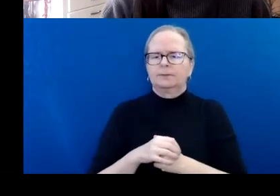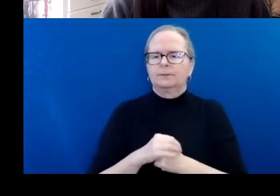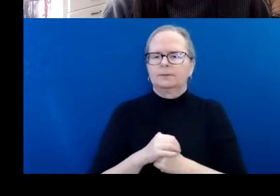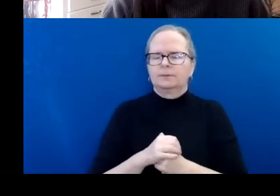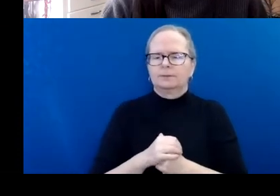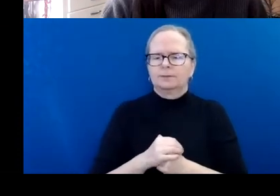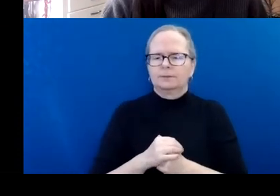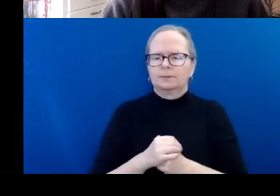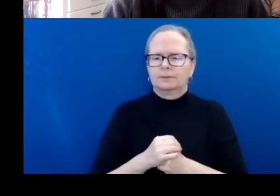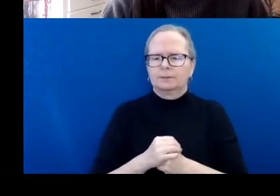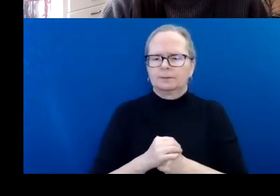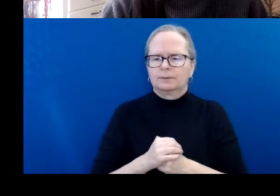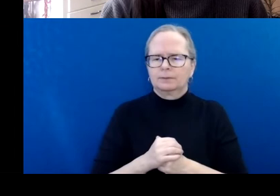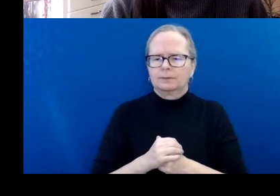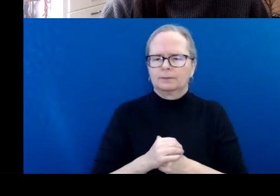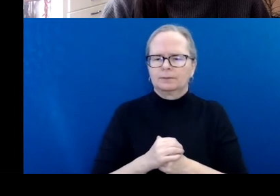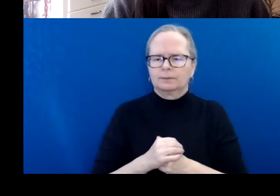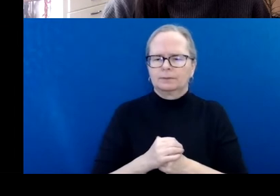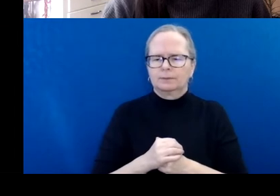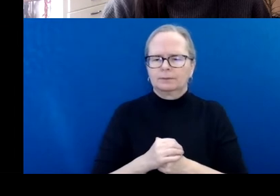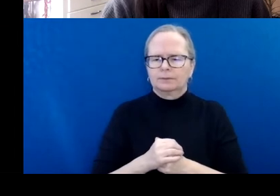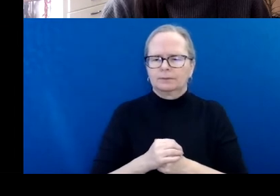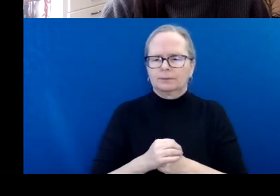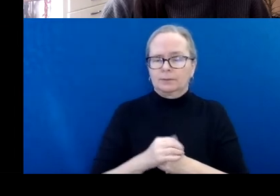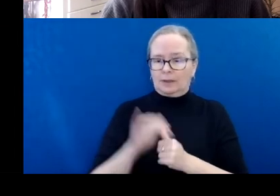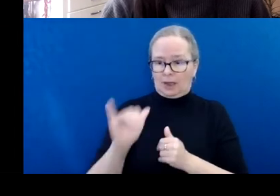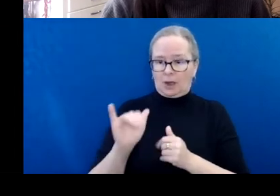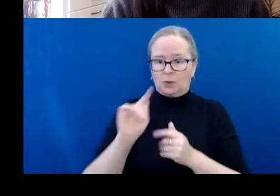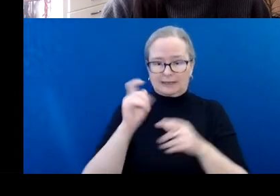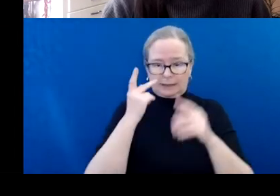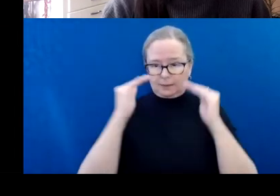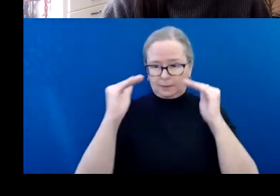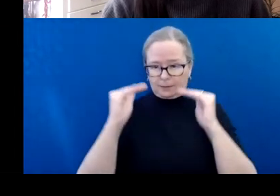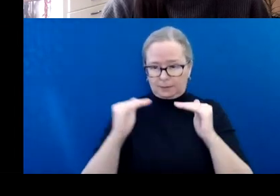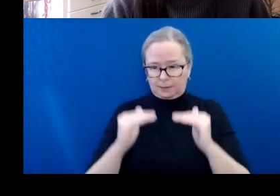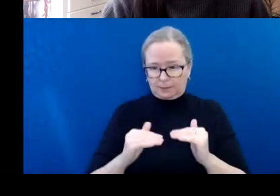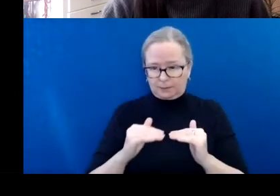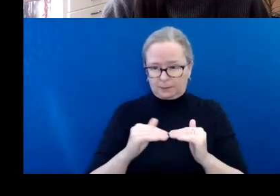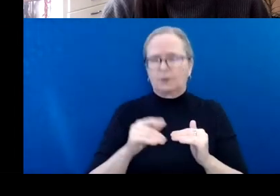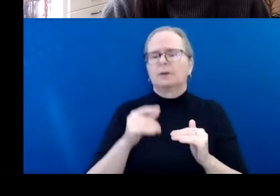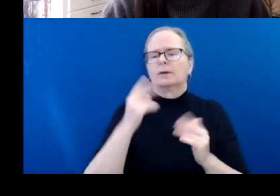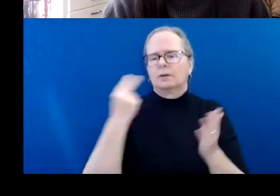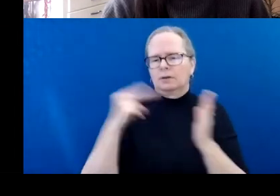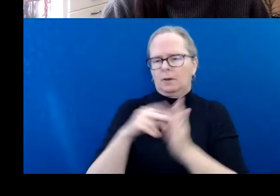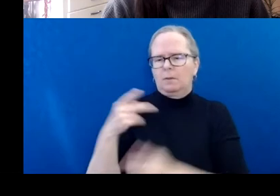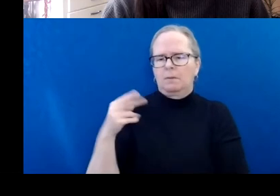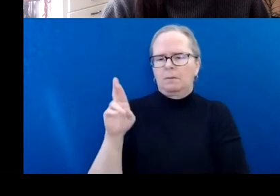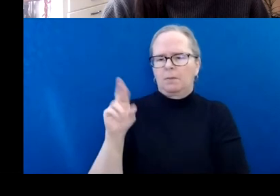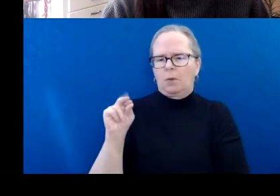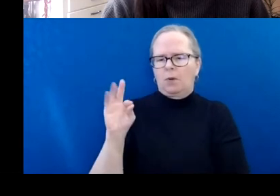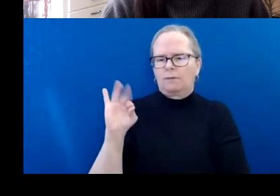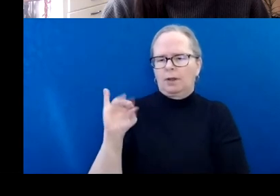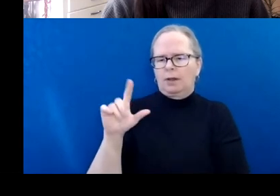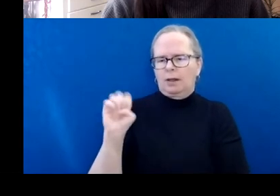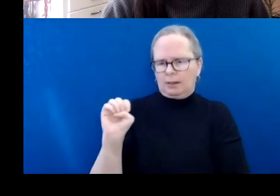We've moved these items to your profile so that you that they can live there and you won't need to prepare and upload these items